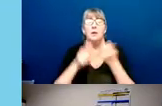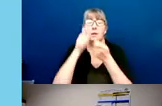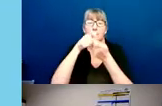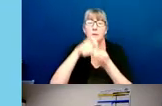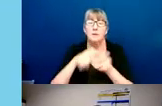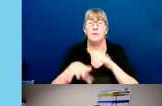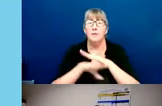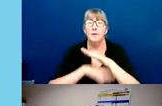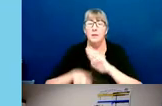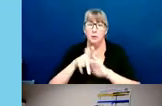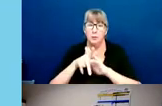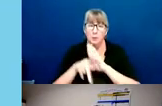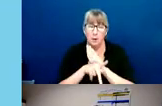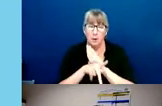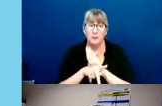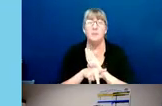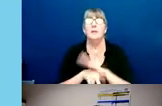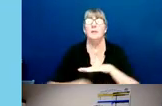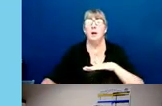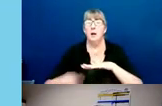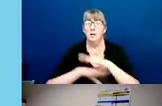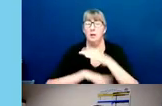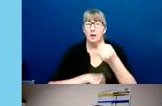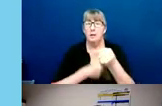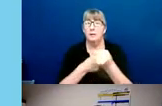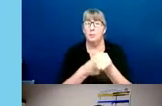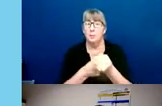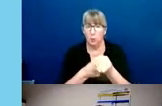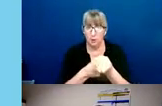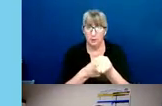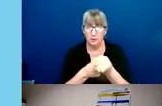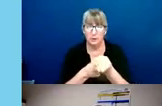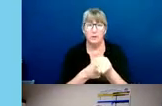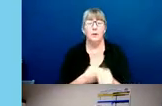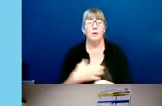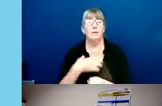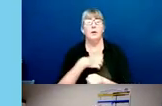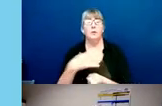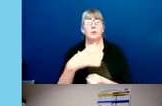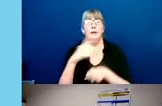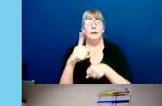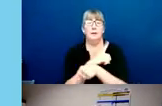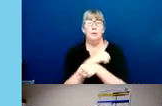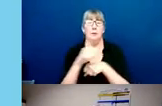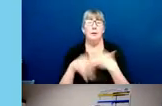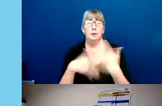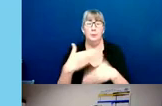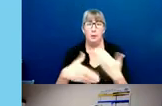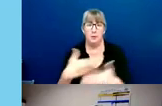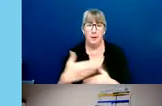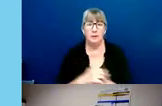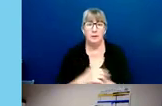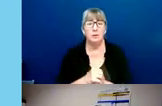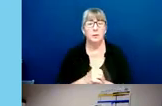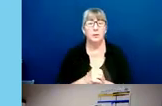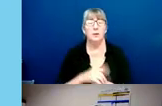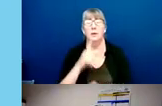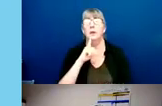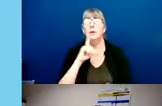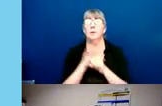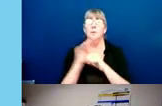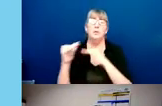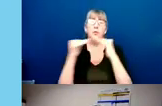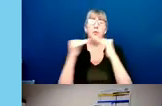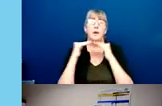policies that underline and support the complaint and disciplinary process. A commitment to fairness and